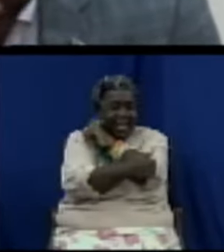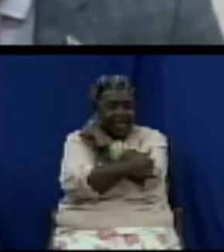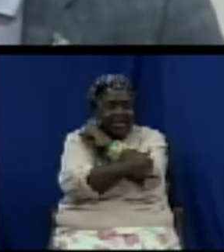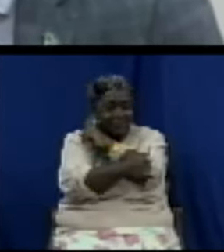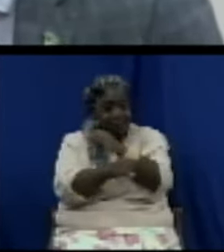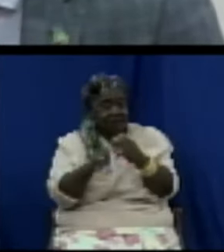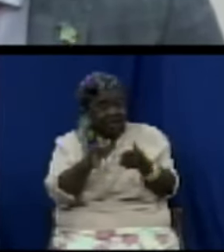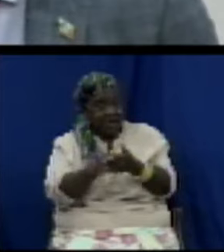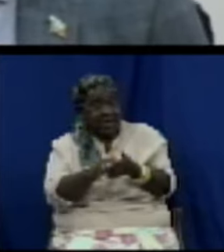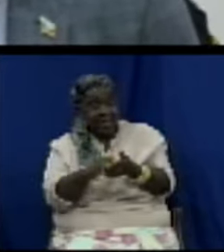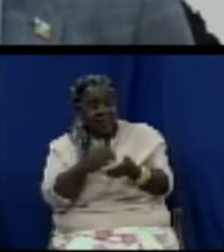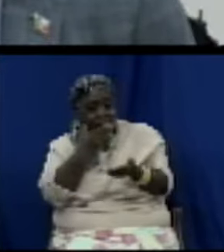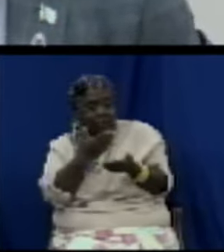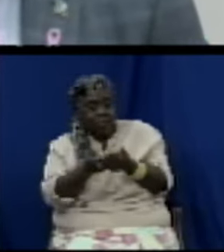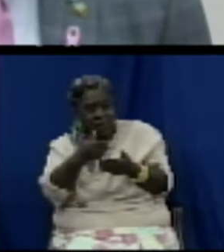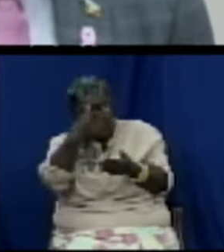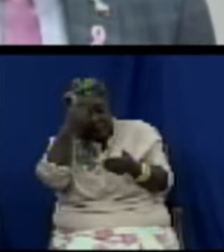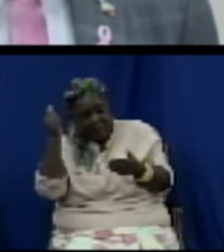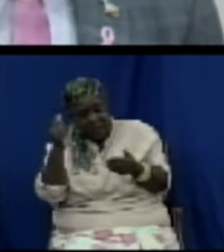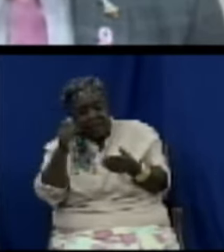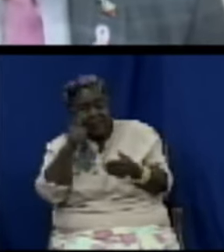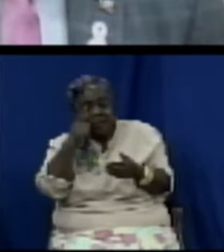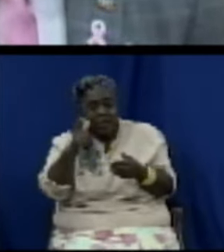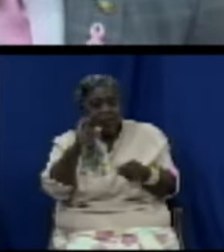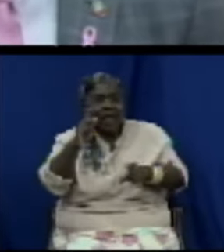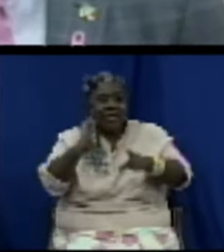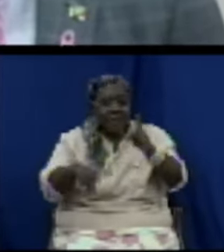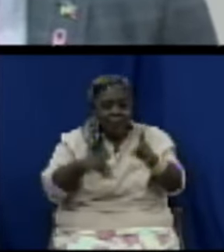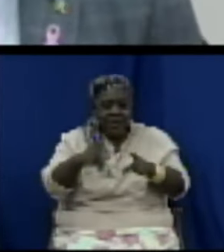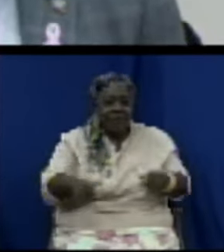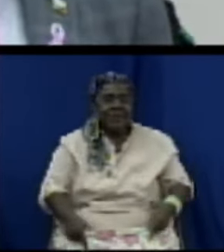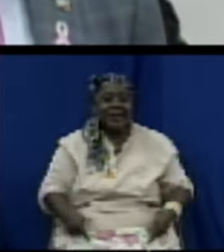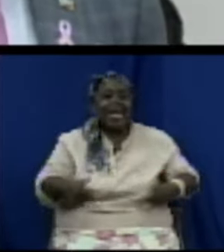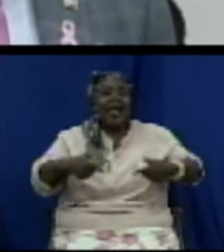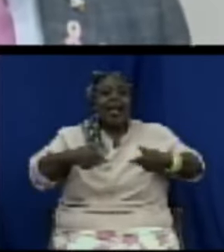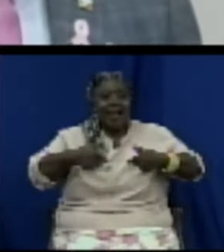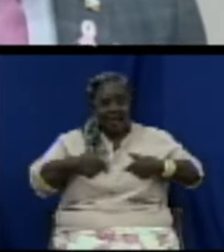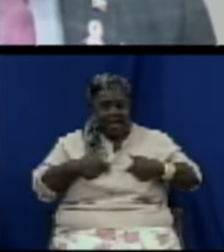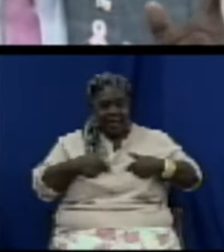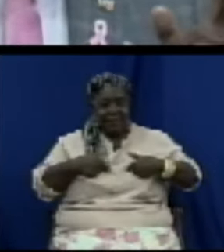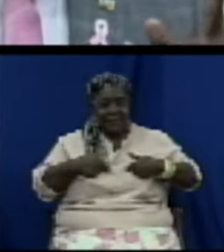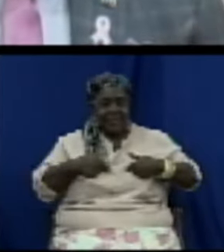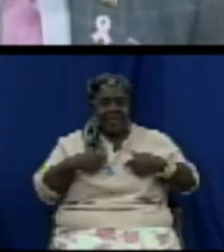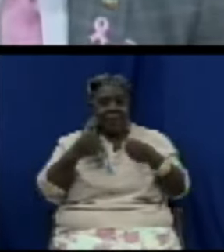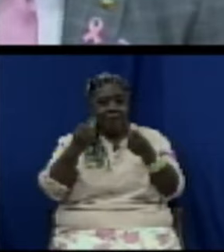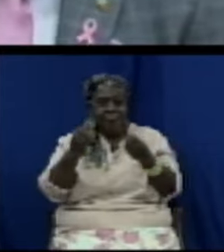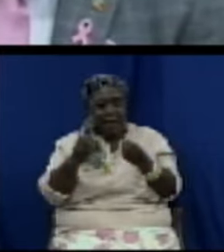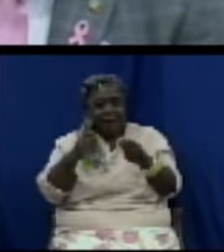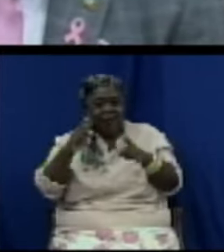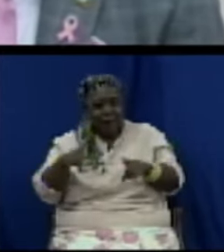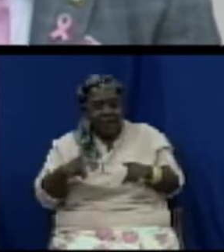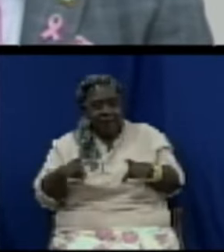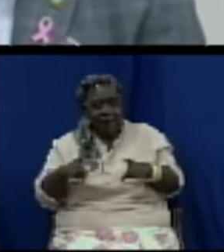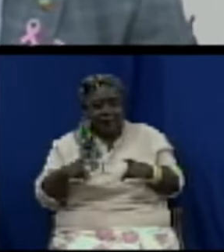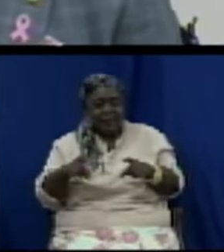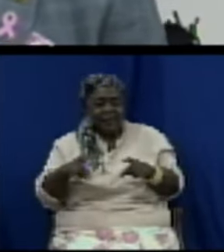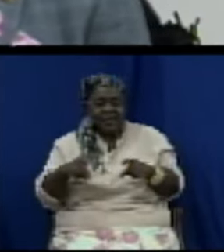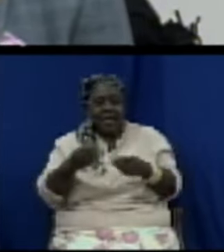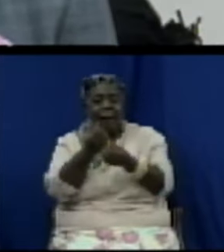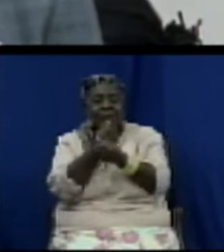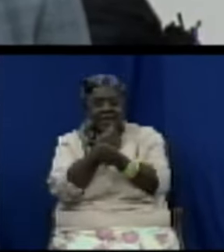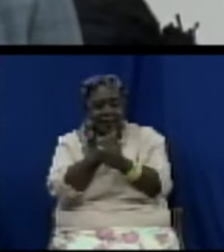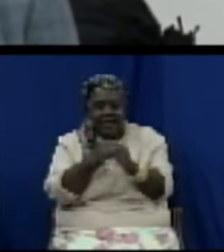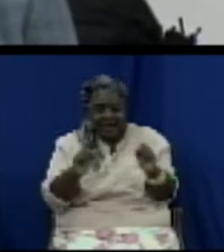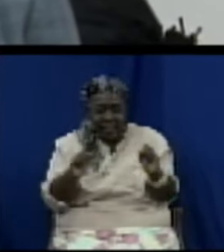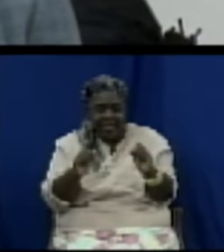stats. But hundreds of thousands of lives have been saved as a result of that. And we intend to lead on